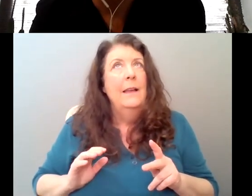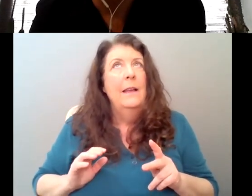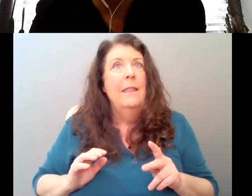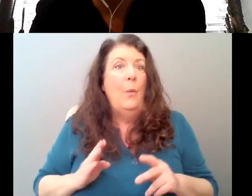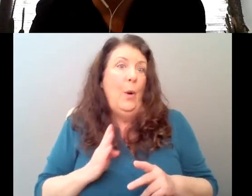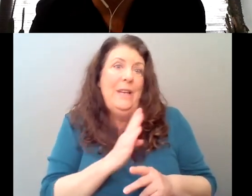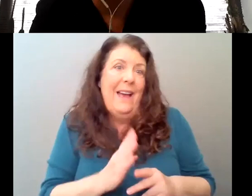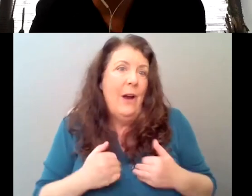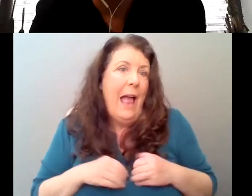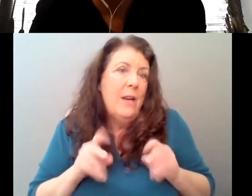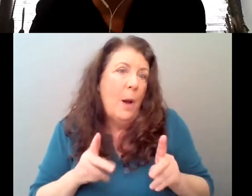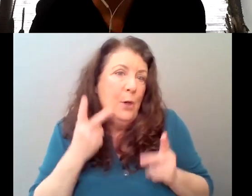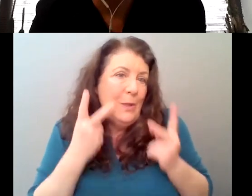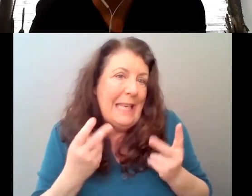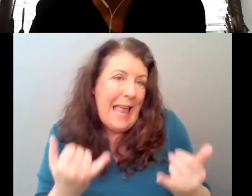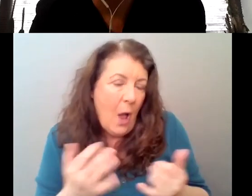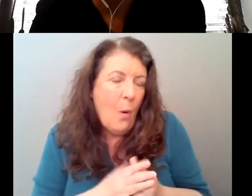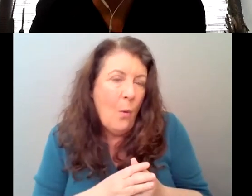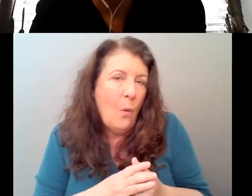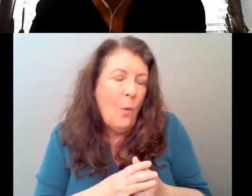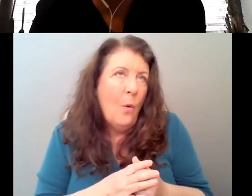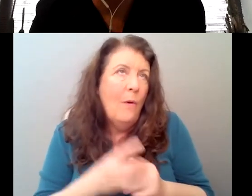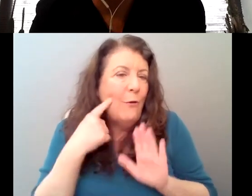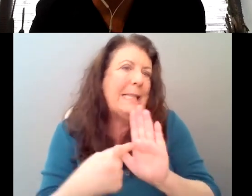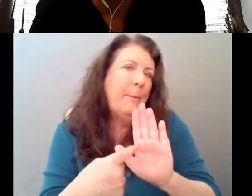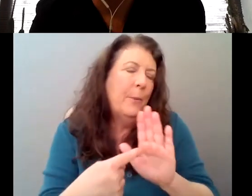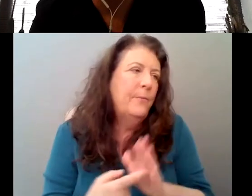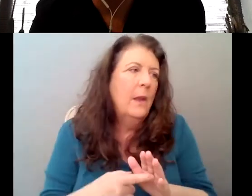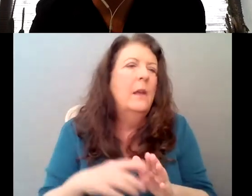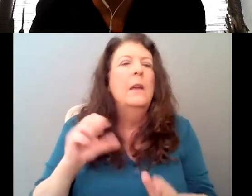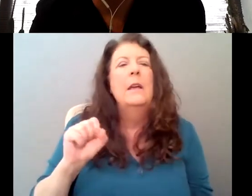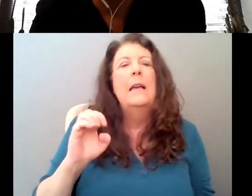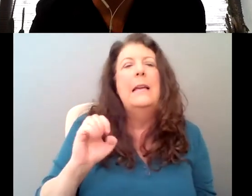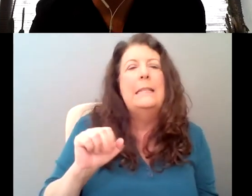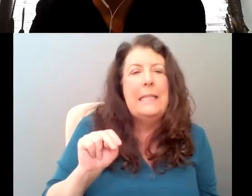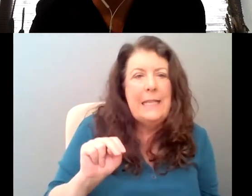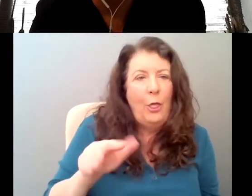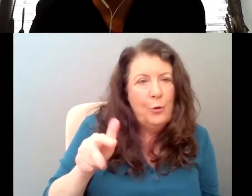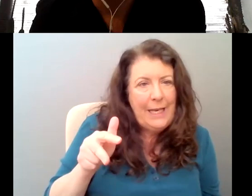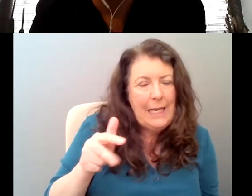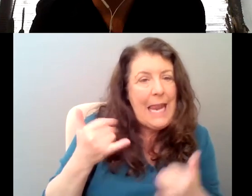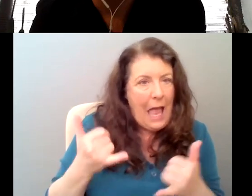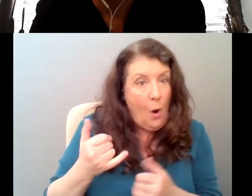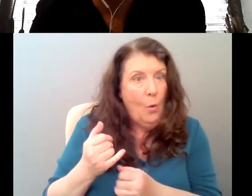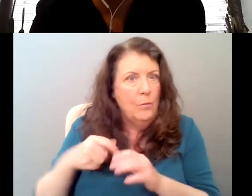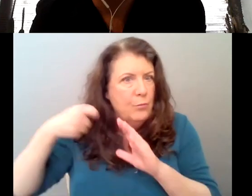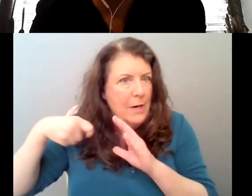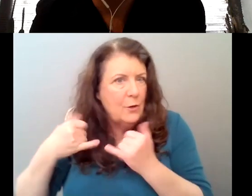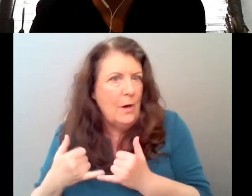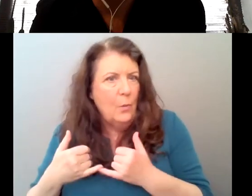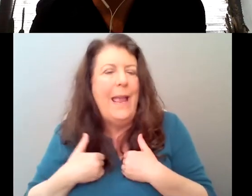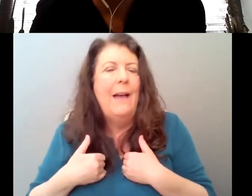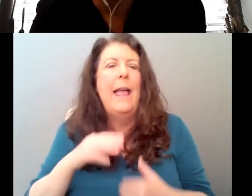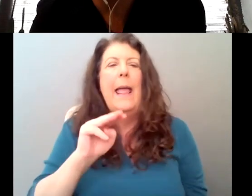like, you know, just, I'll just, I'll just say in, in season three, which we're in production on now, there's a maple sugaring